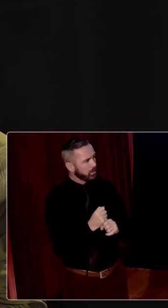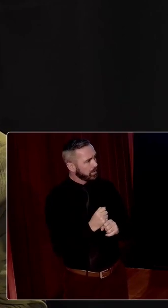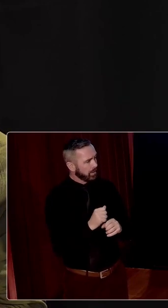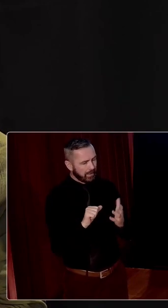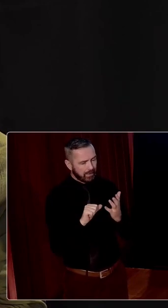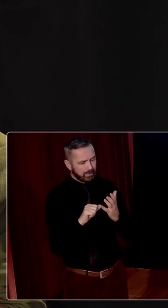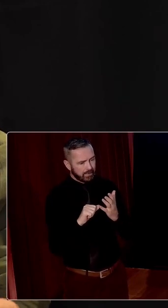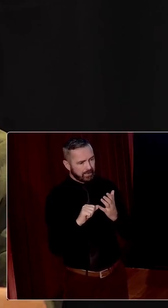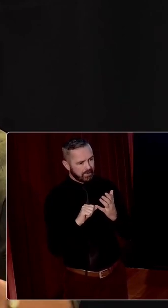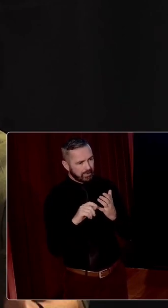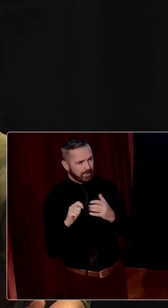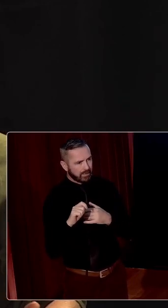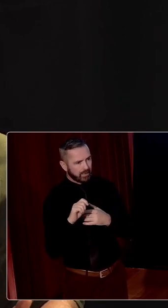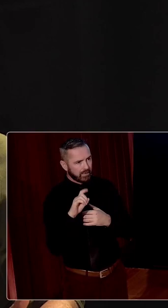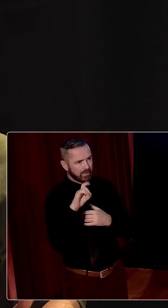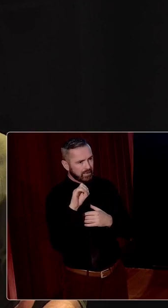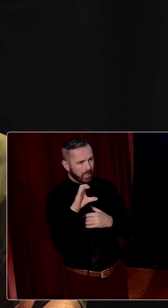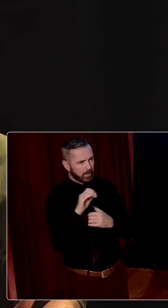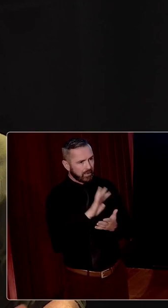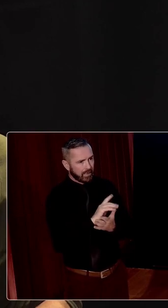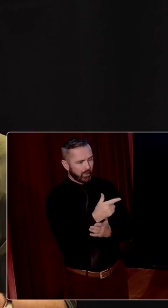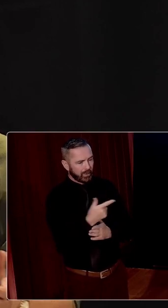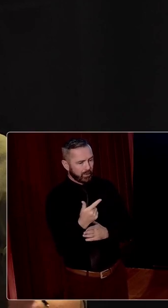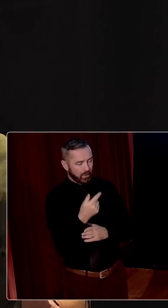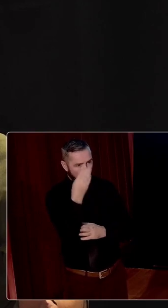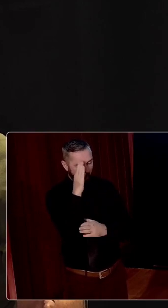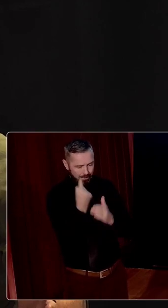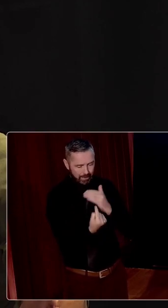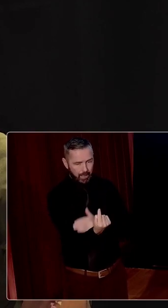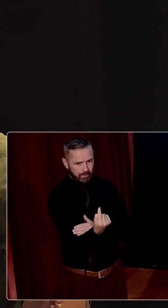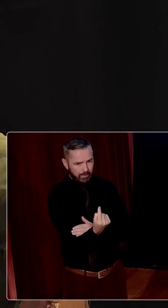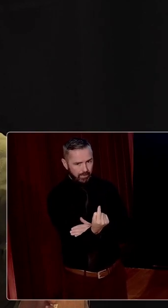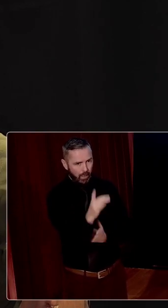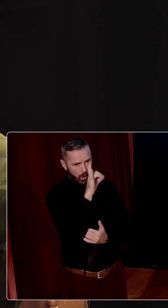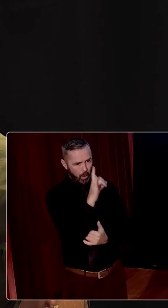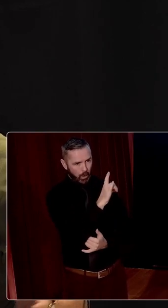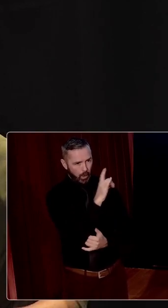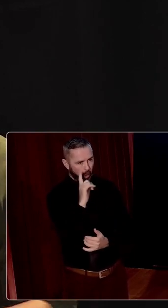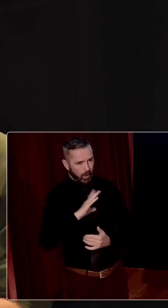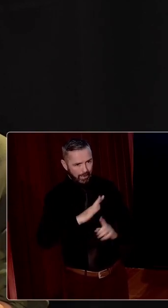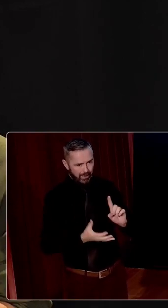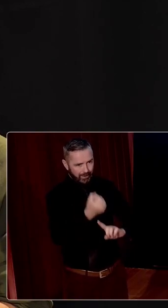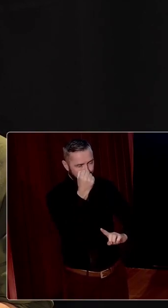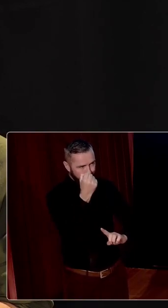6th of December 1922, an independent Irish state comes into being. So the Holy Land has been reached in a sense, but it's